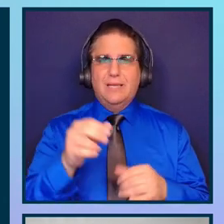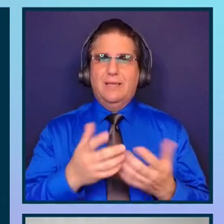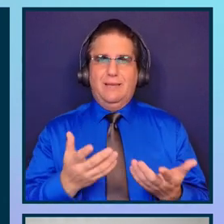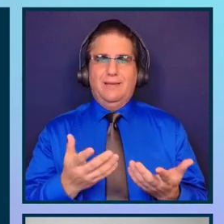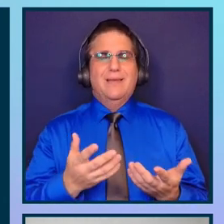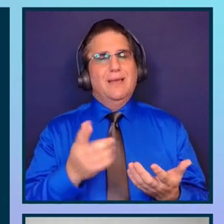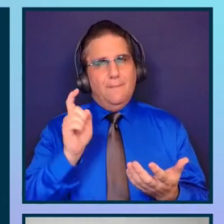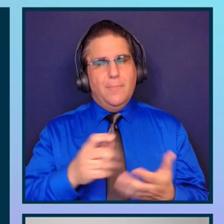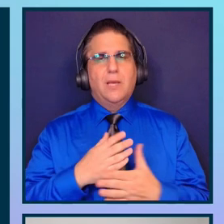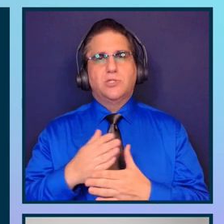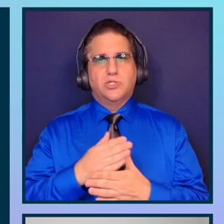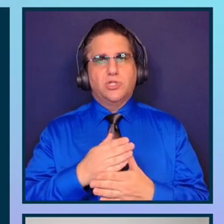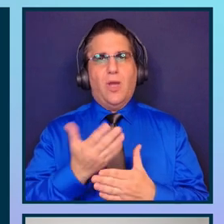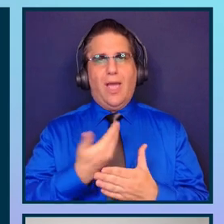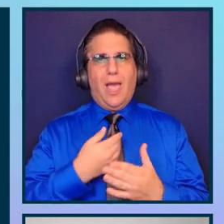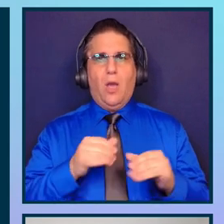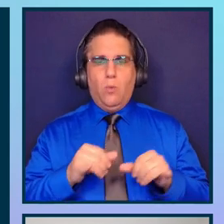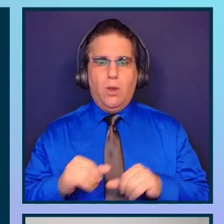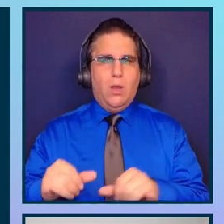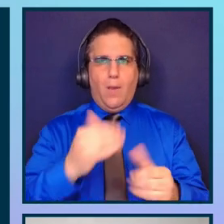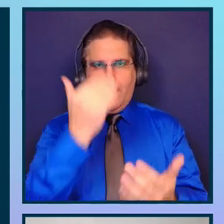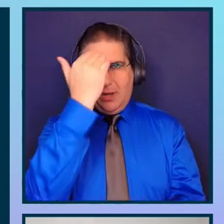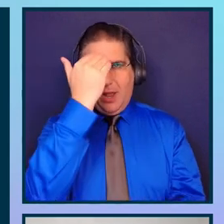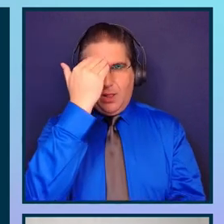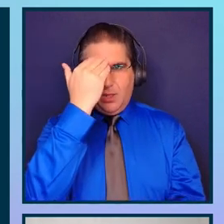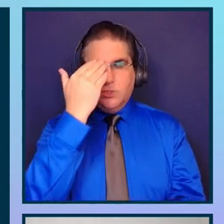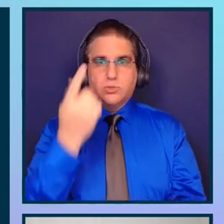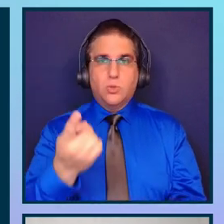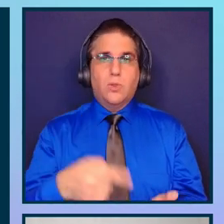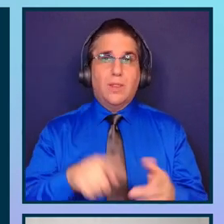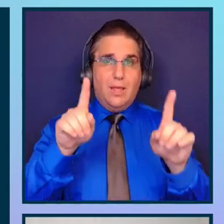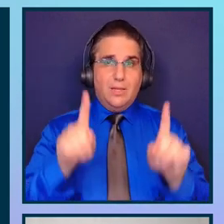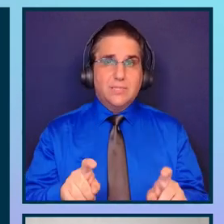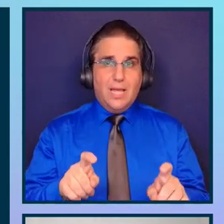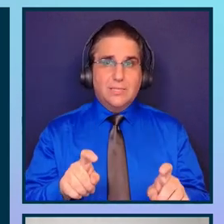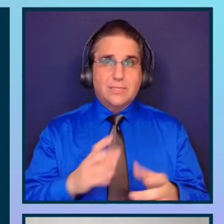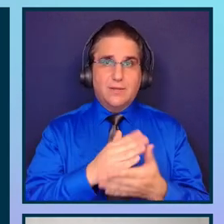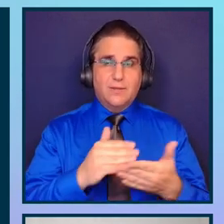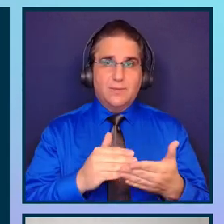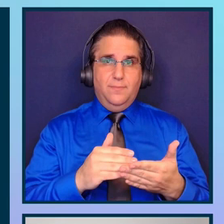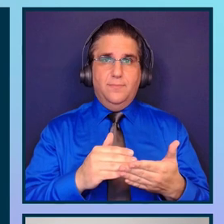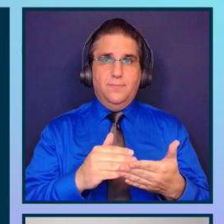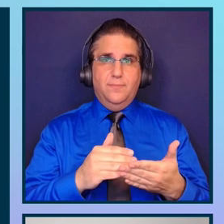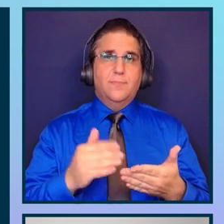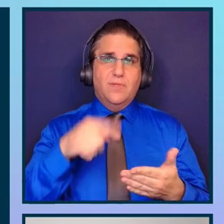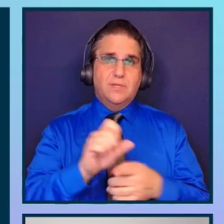can tell us that the testing phase of these situations